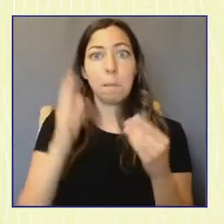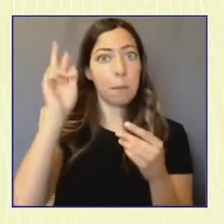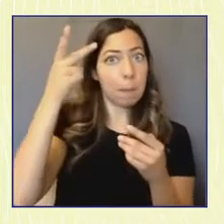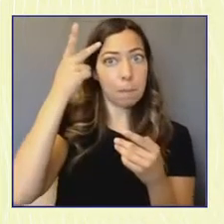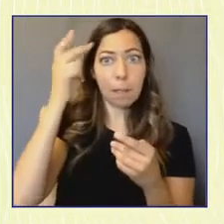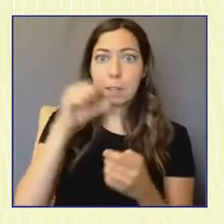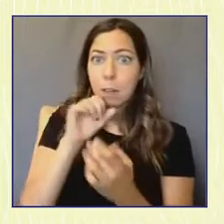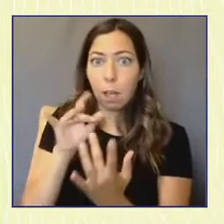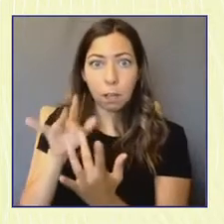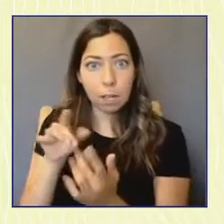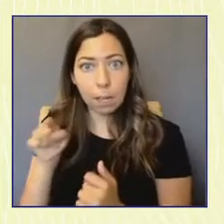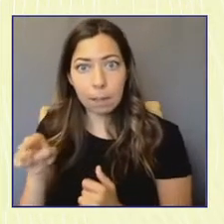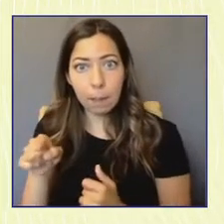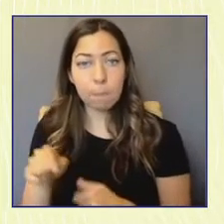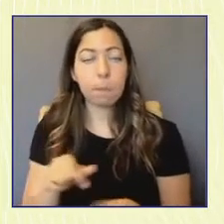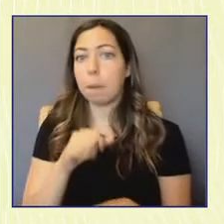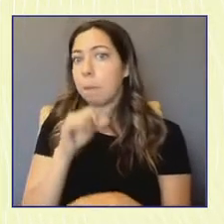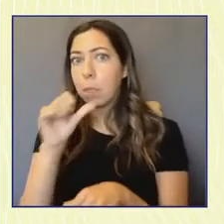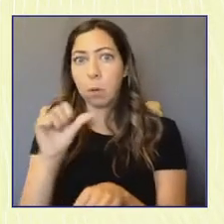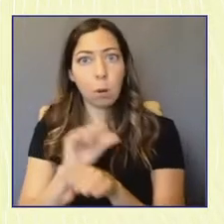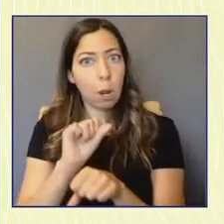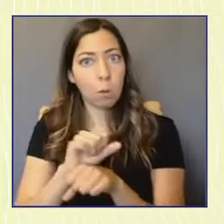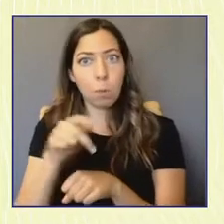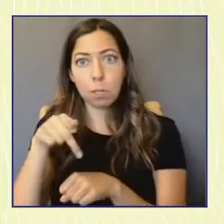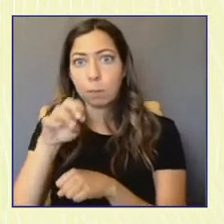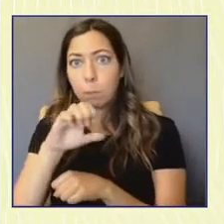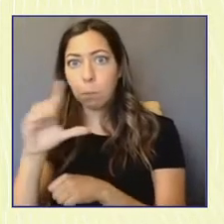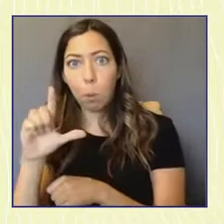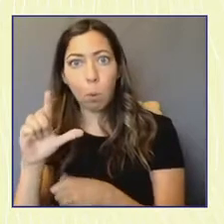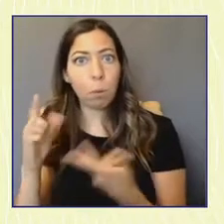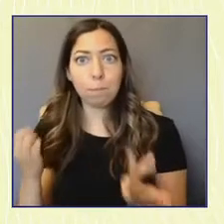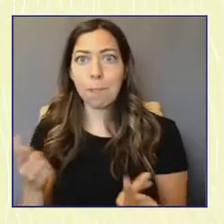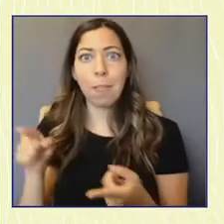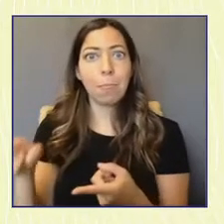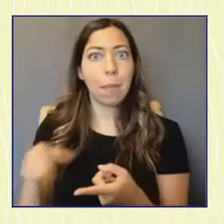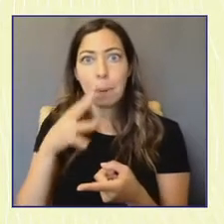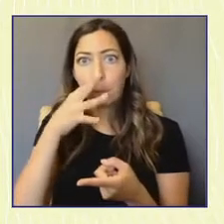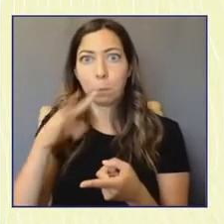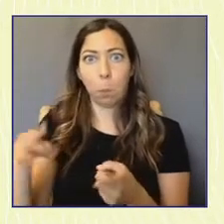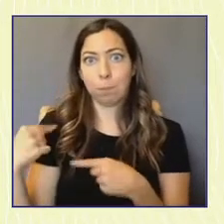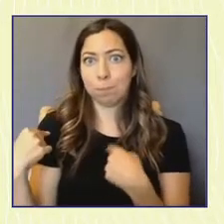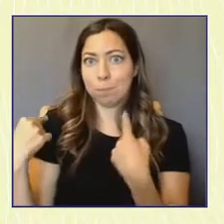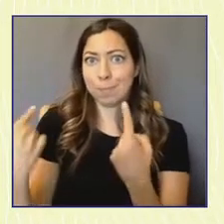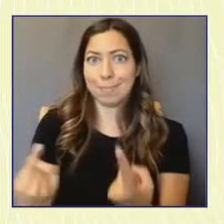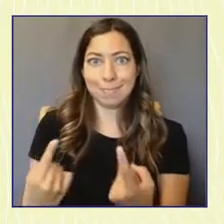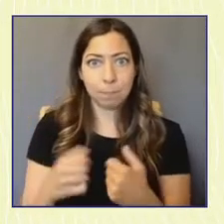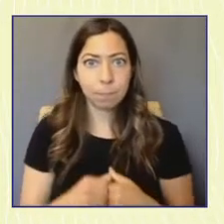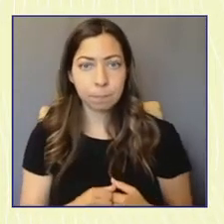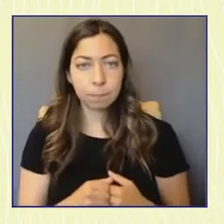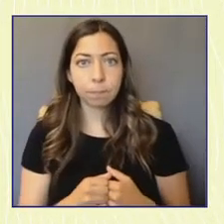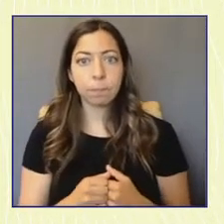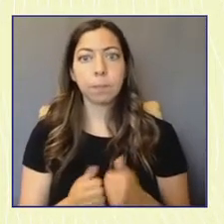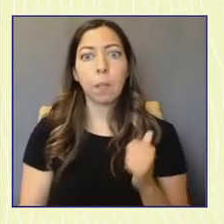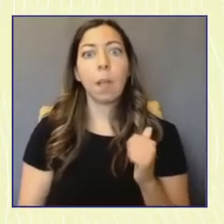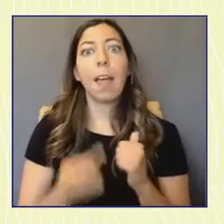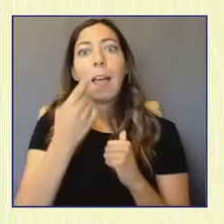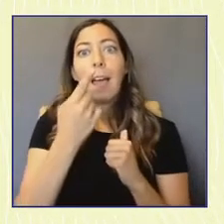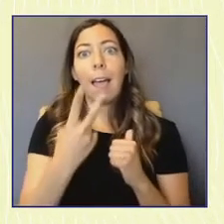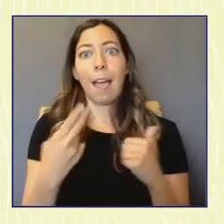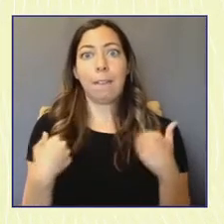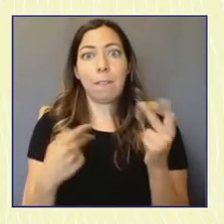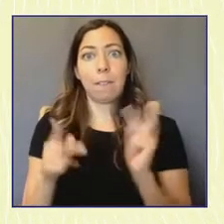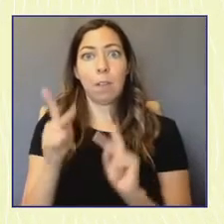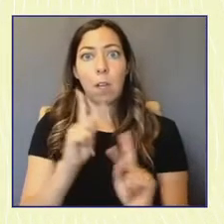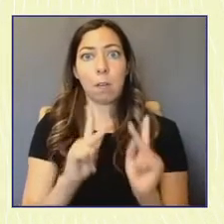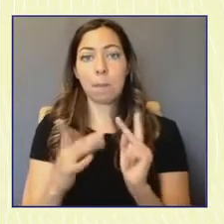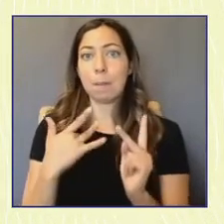or serving as poll workers, they've been consistently left behind. Almost half of the young people were not contacted by